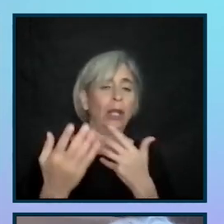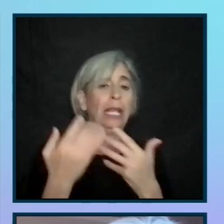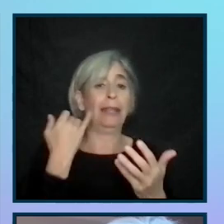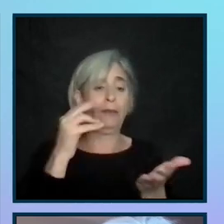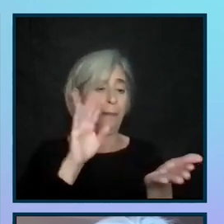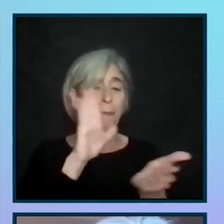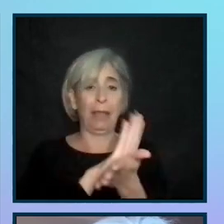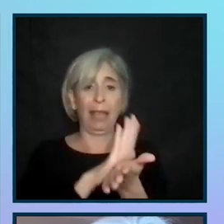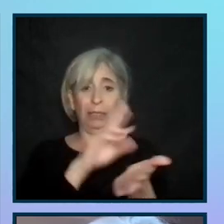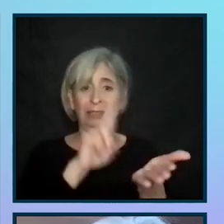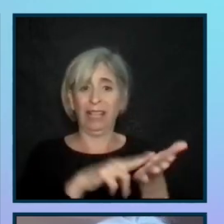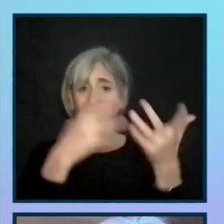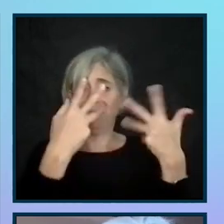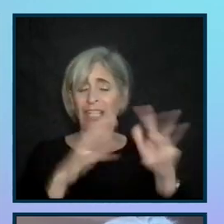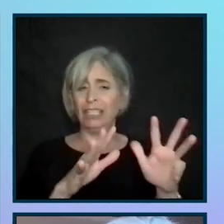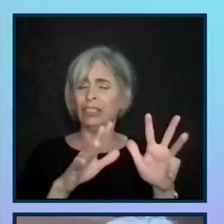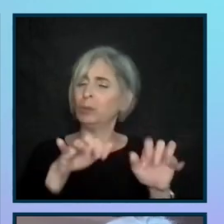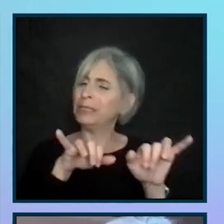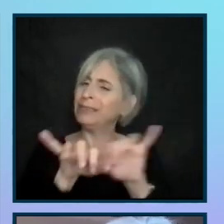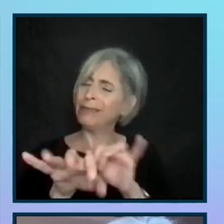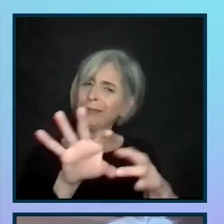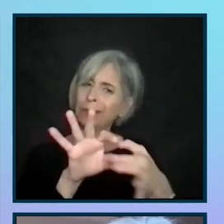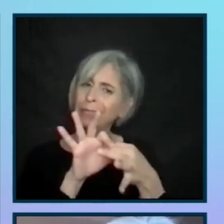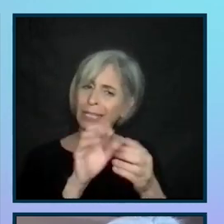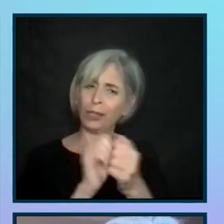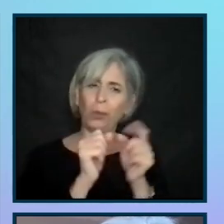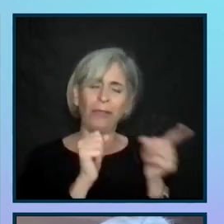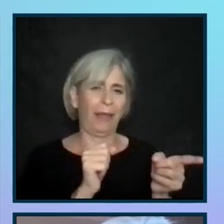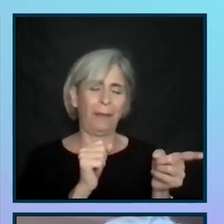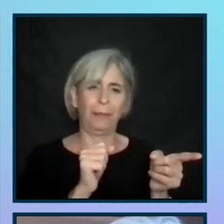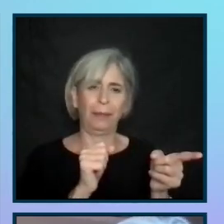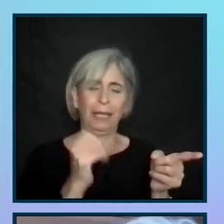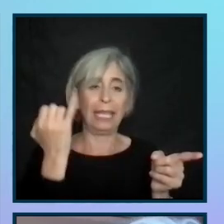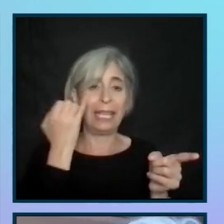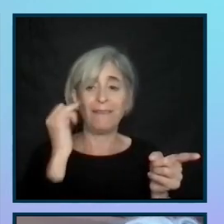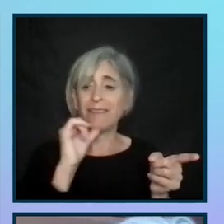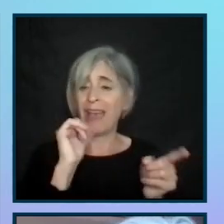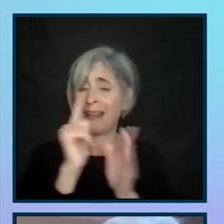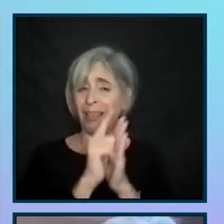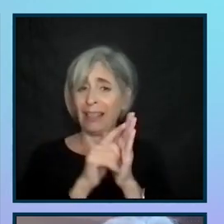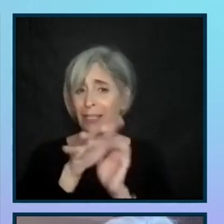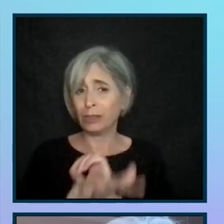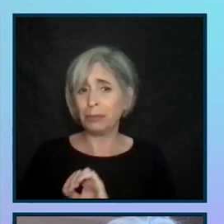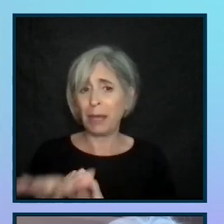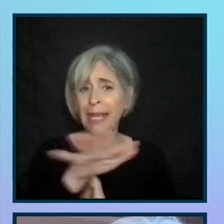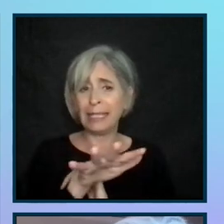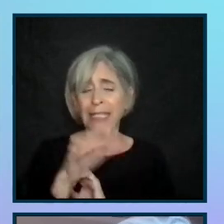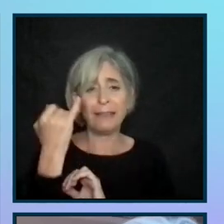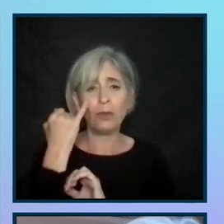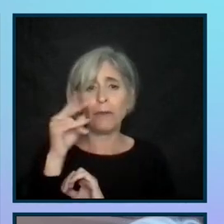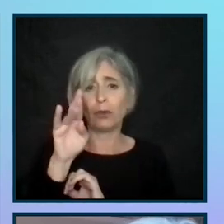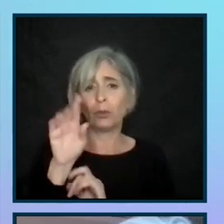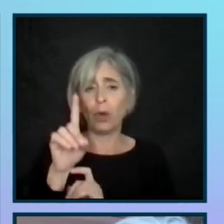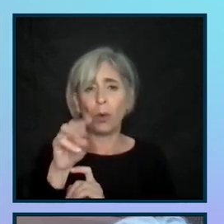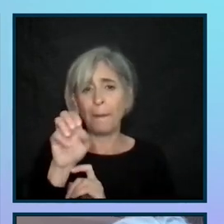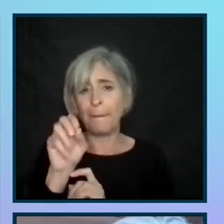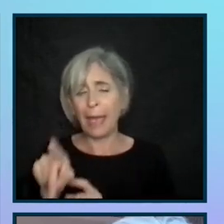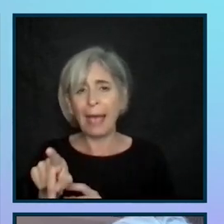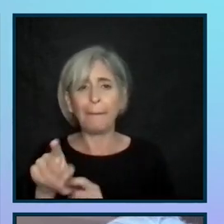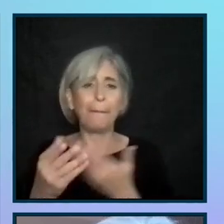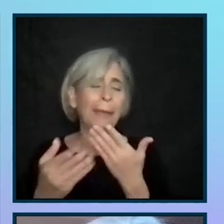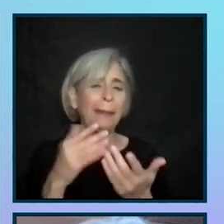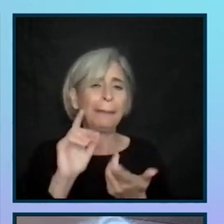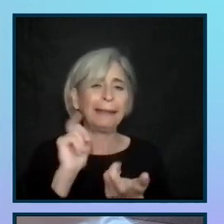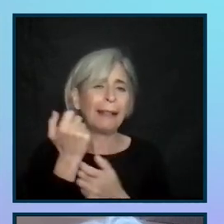sign. And that's kind of like the same work you all have to do if you're not in the legal space, when you have a roadmap and maybe it's